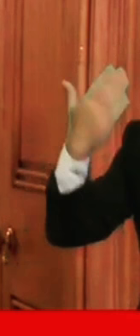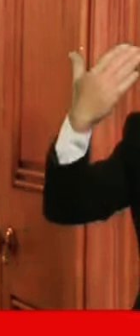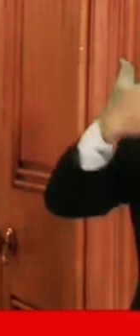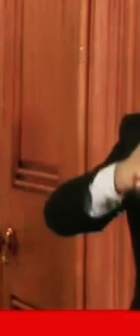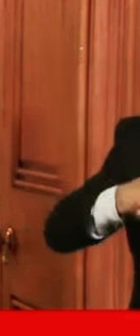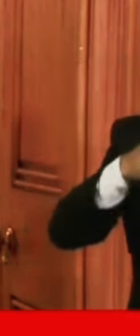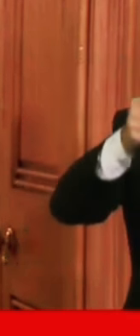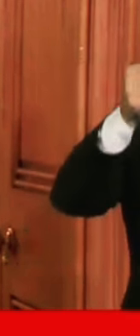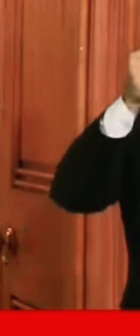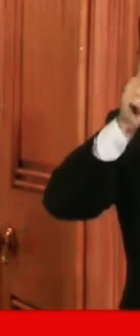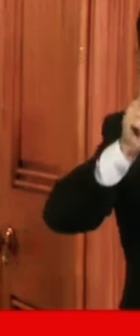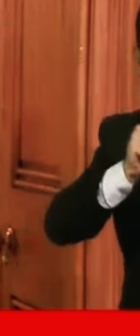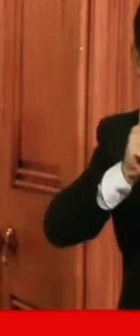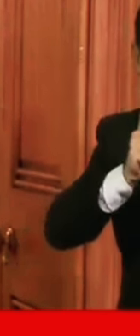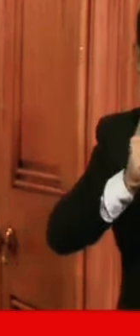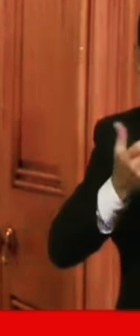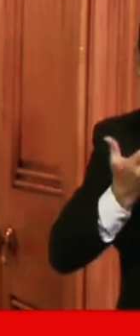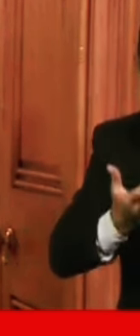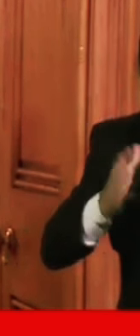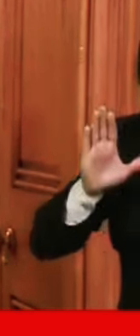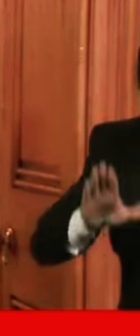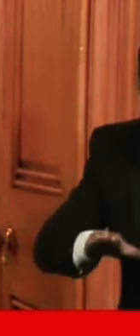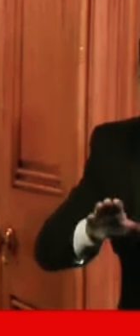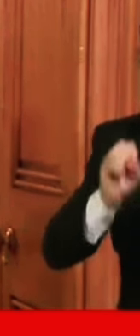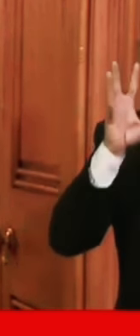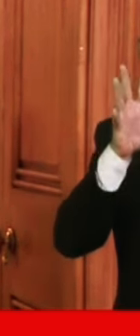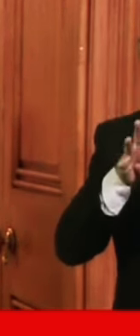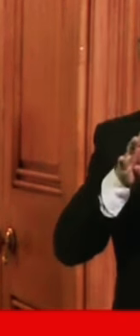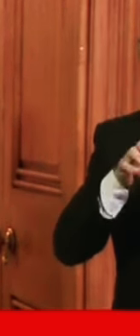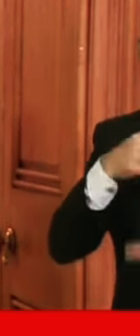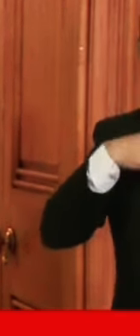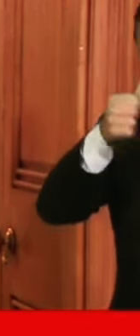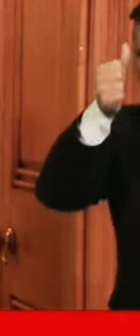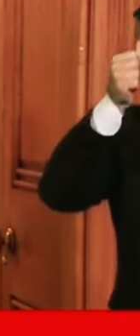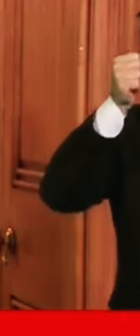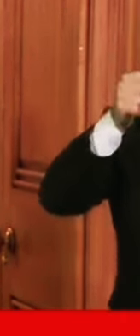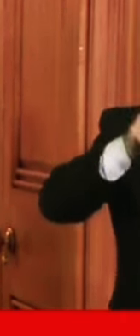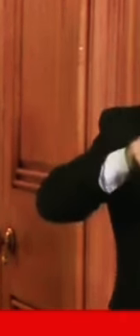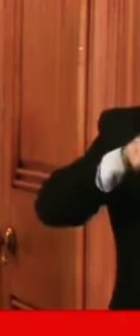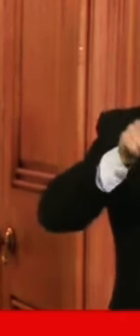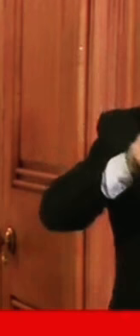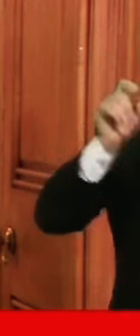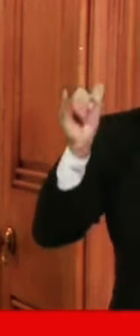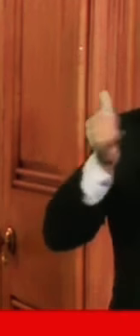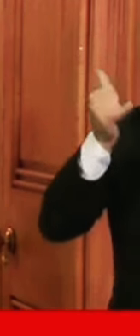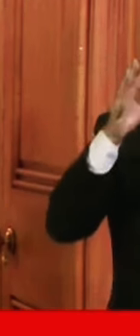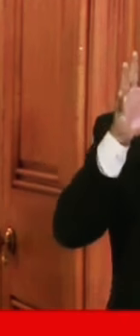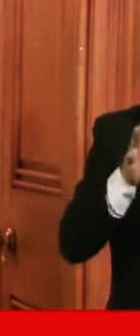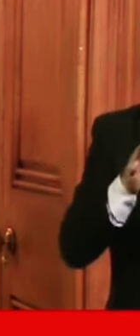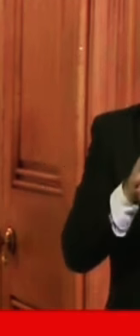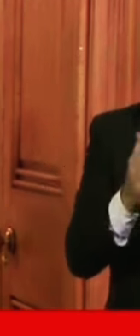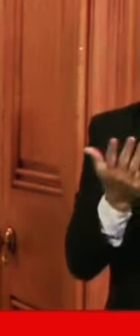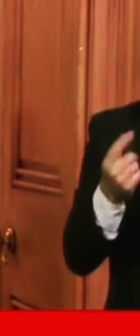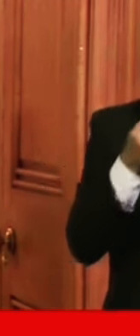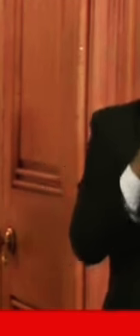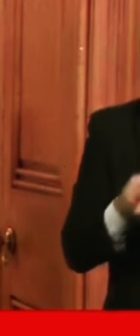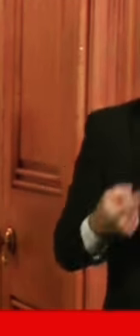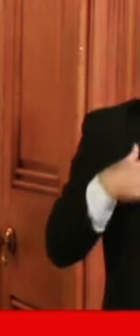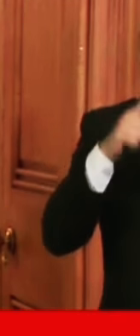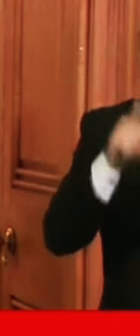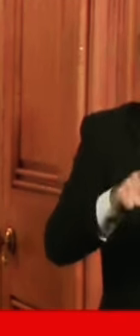Thank you for making major changes to these vital parts of your practice. And I want to say to you all,